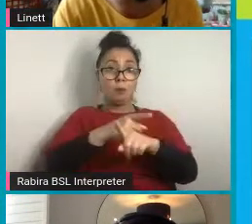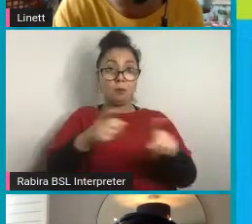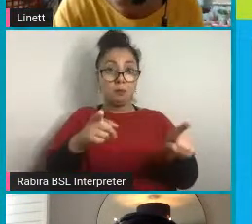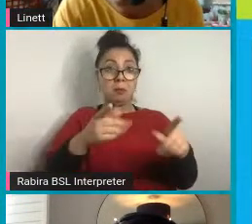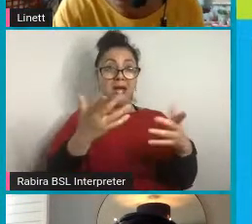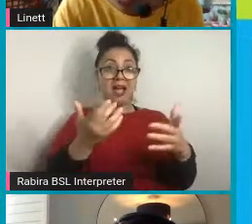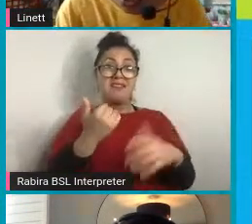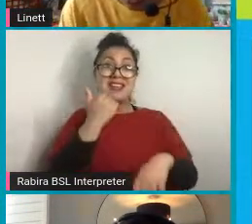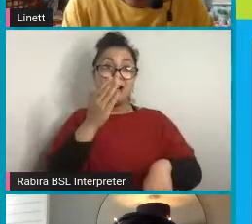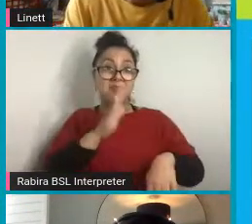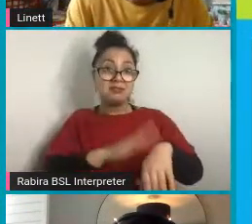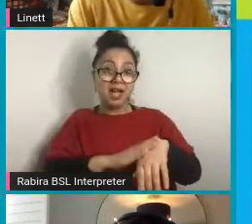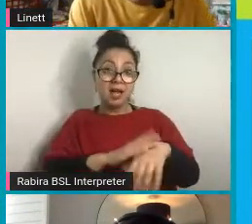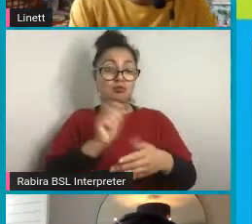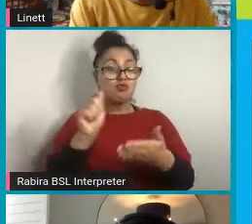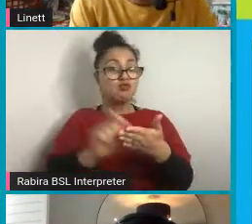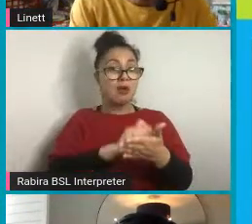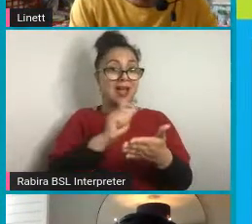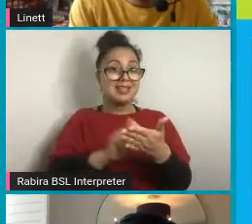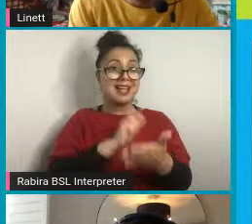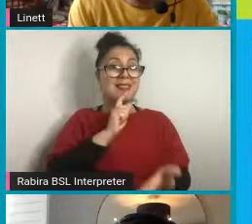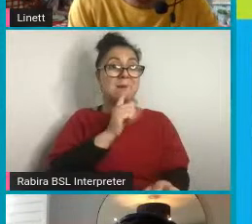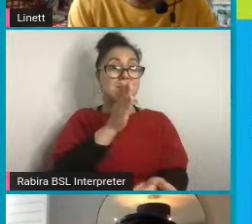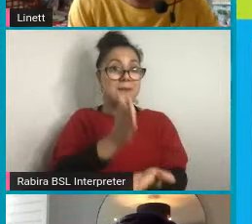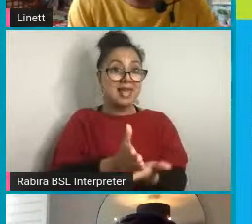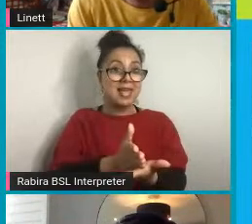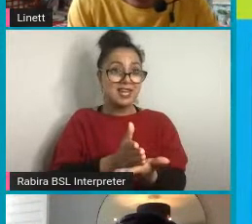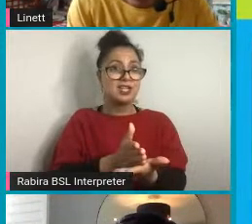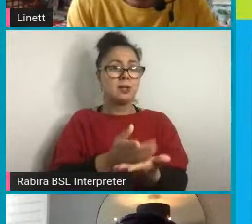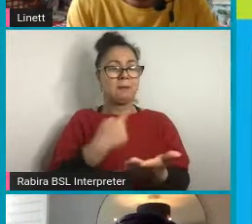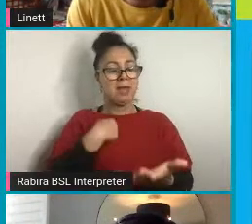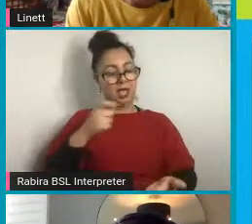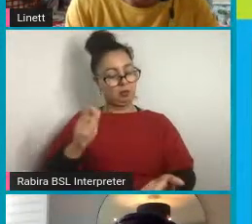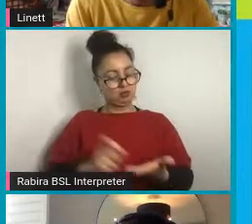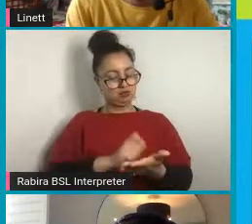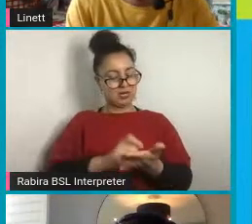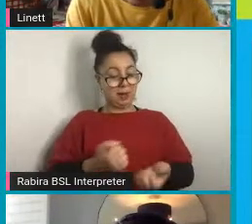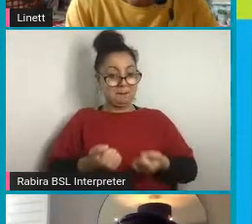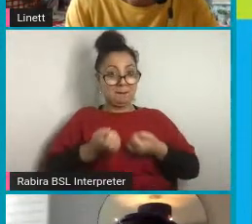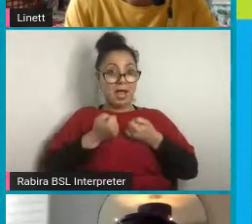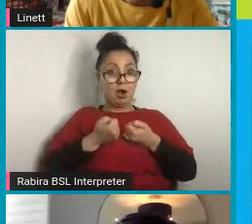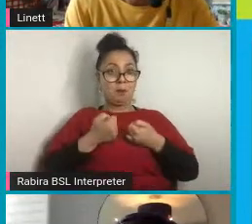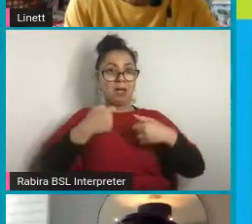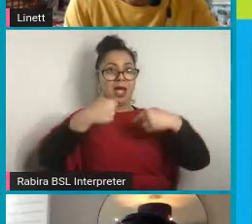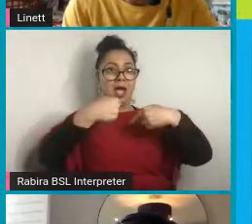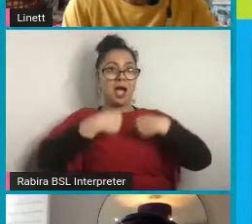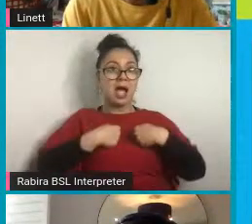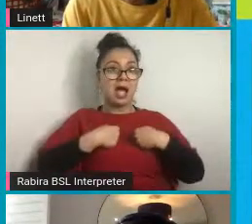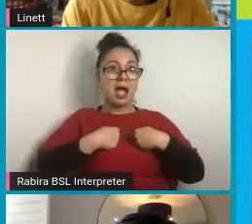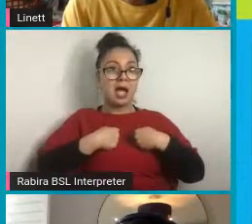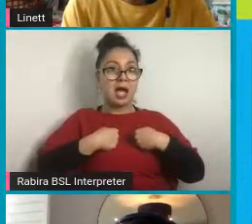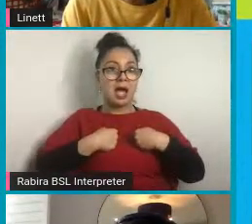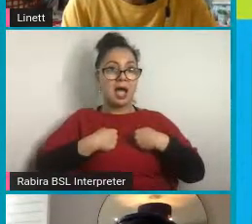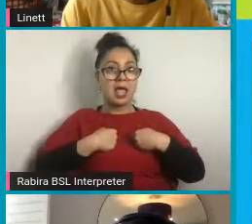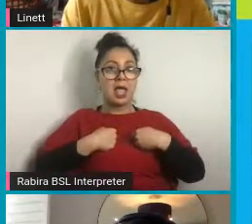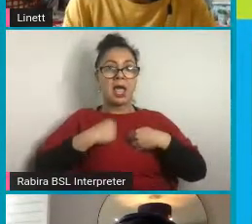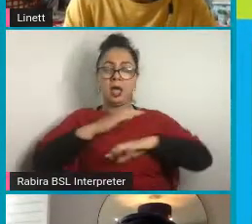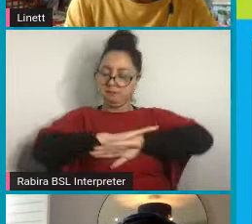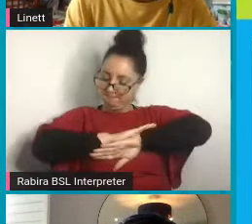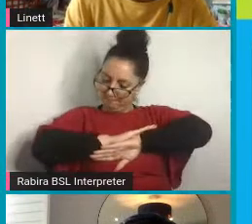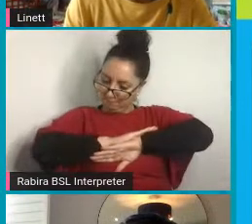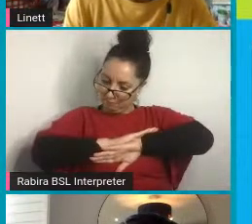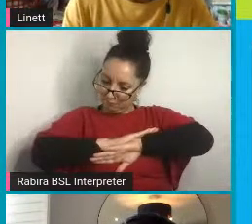to write their pledge. I'm going to write down the one I said, which is I am not